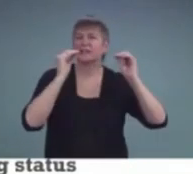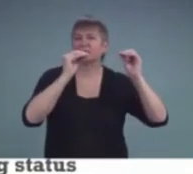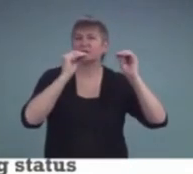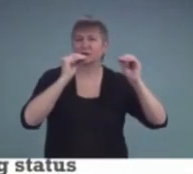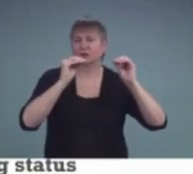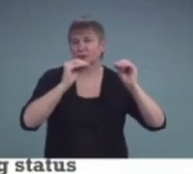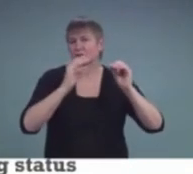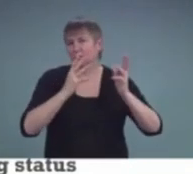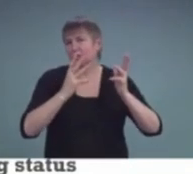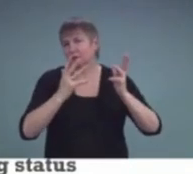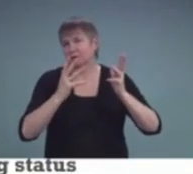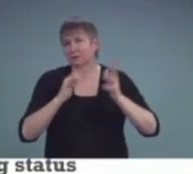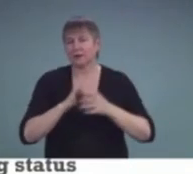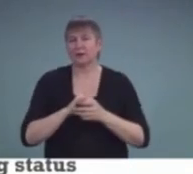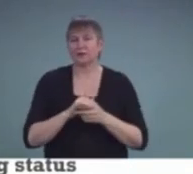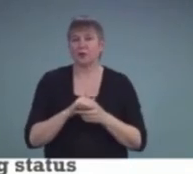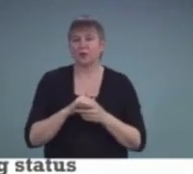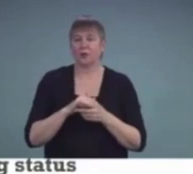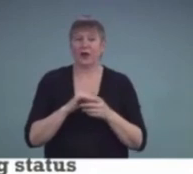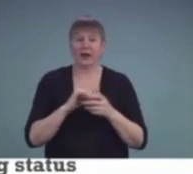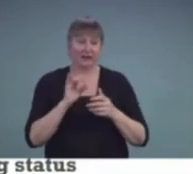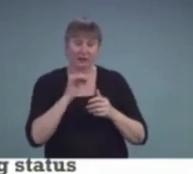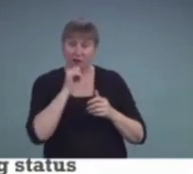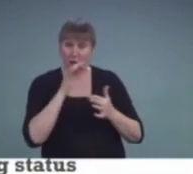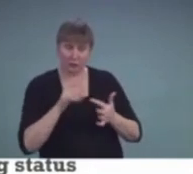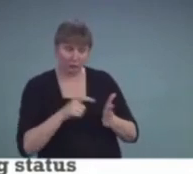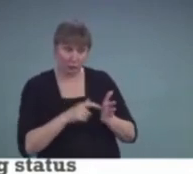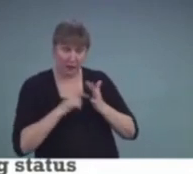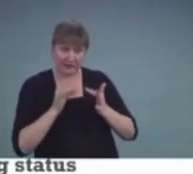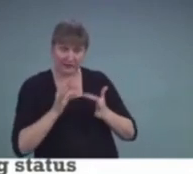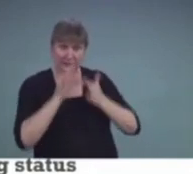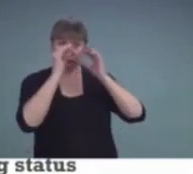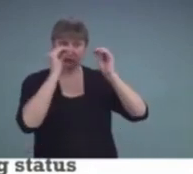component that a student needs to be eligible for special education.